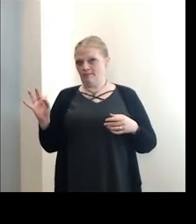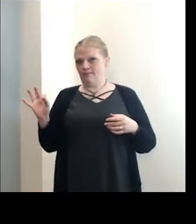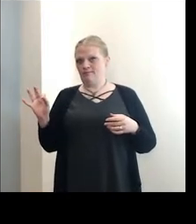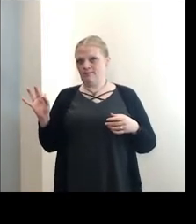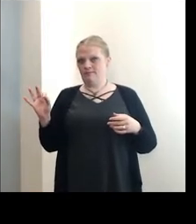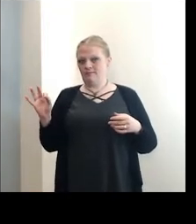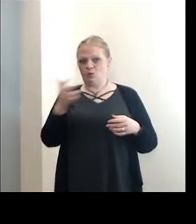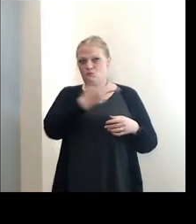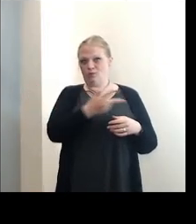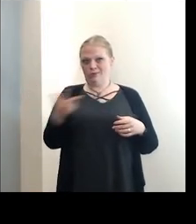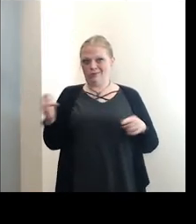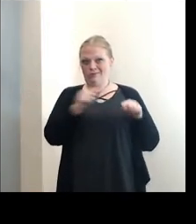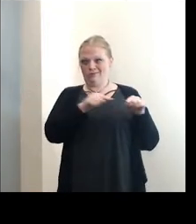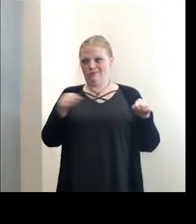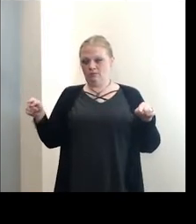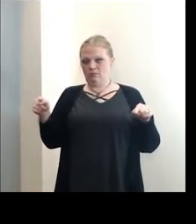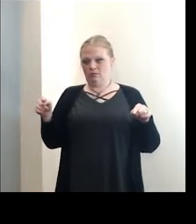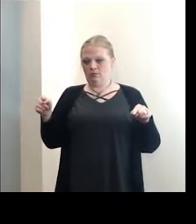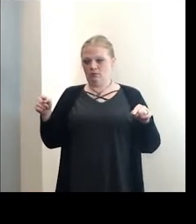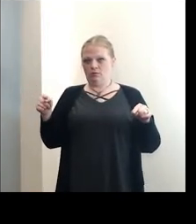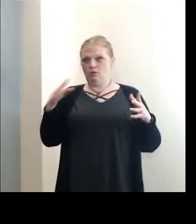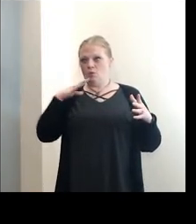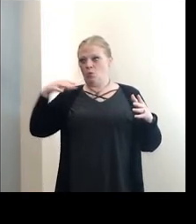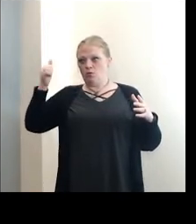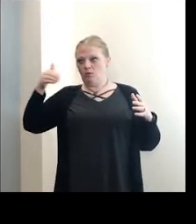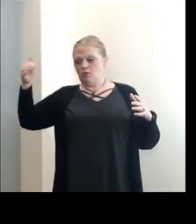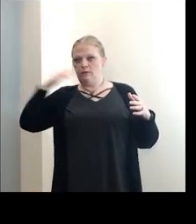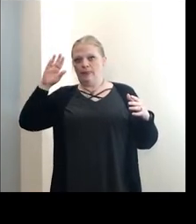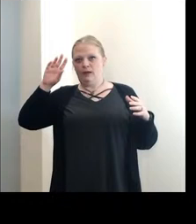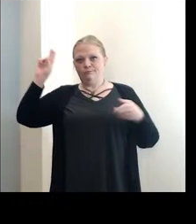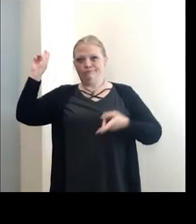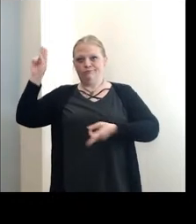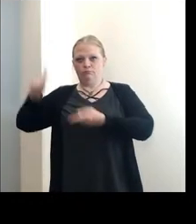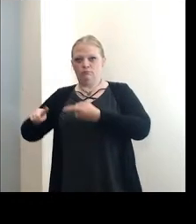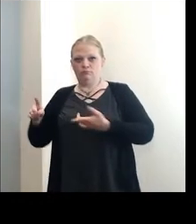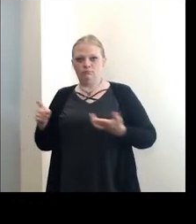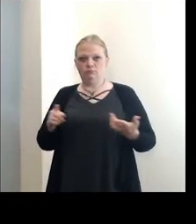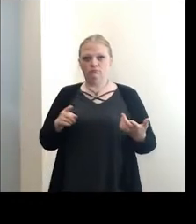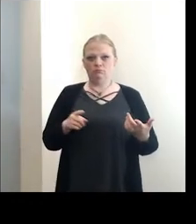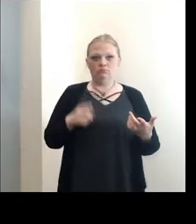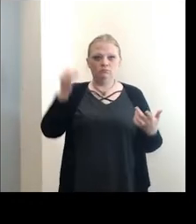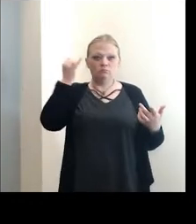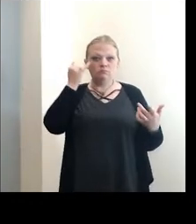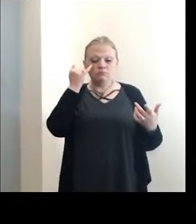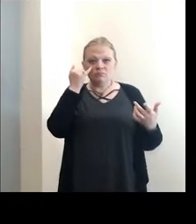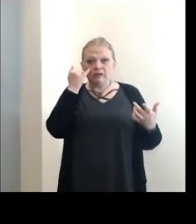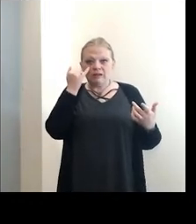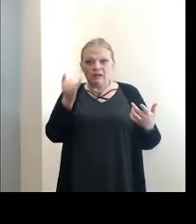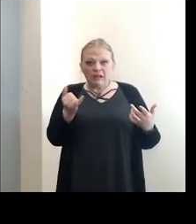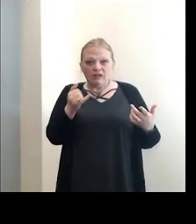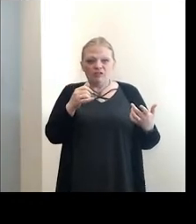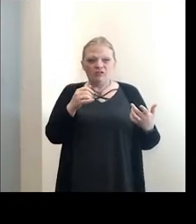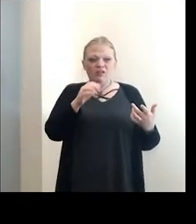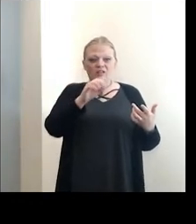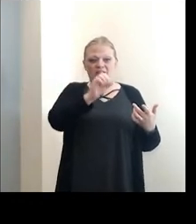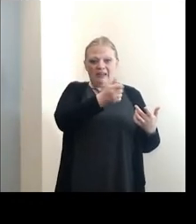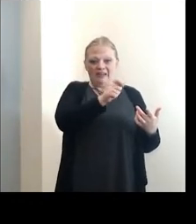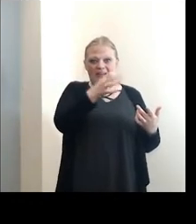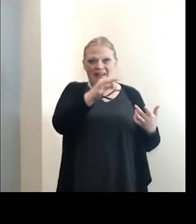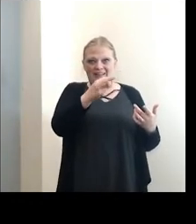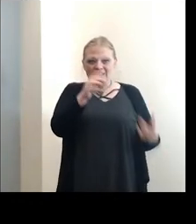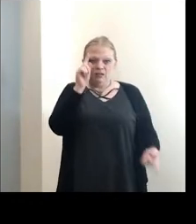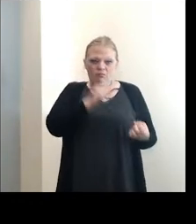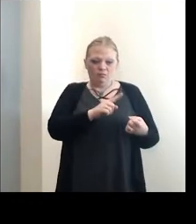does drop. If it wasn't for the 10 to 39 age category, our community would no longer be considered a community of high high transmission.